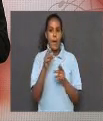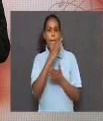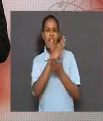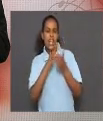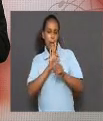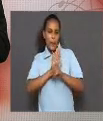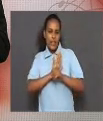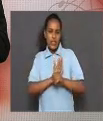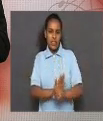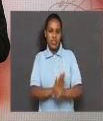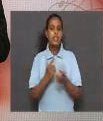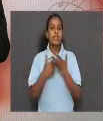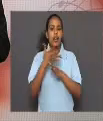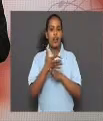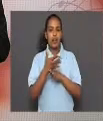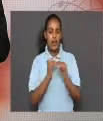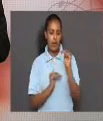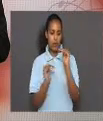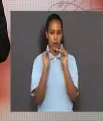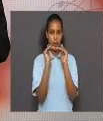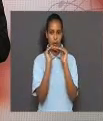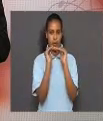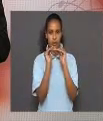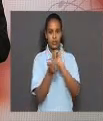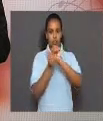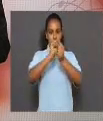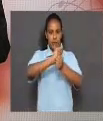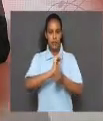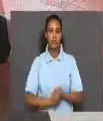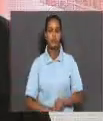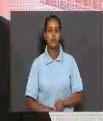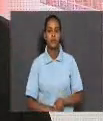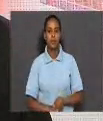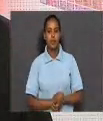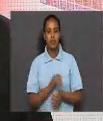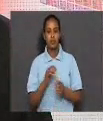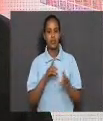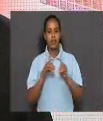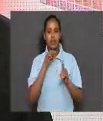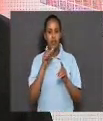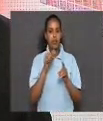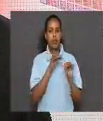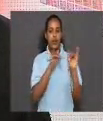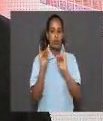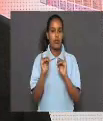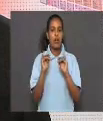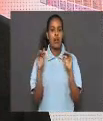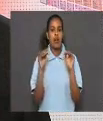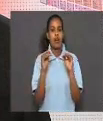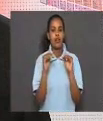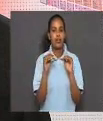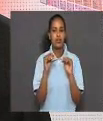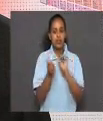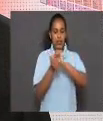partial pressure, then the equilibrium shifts. It does so in order to